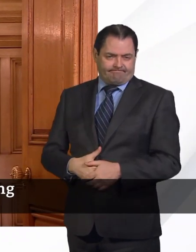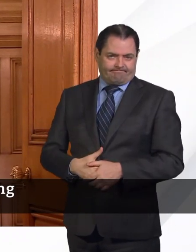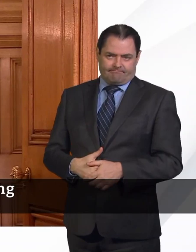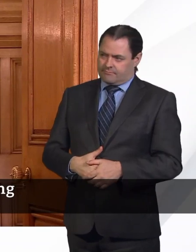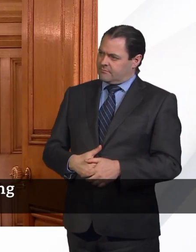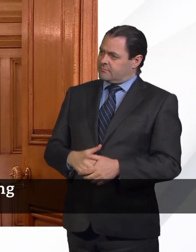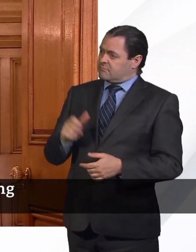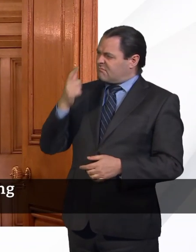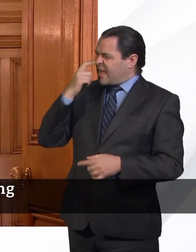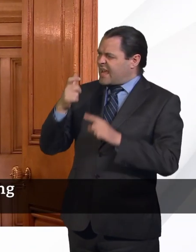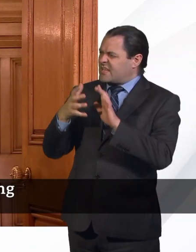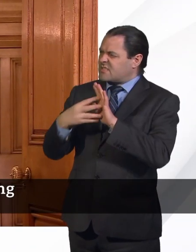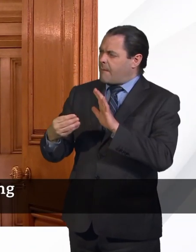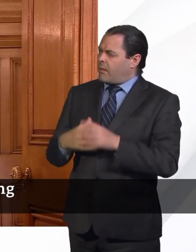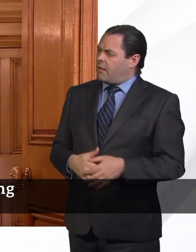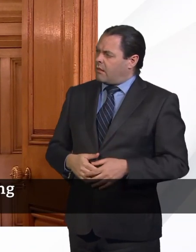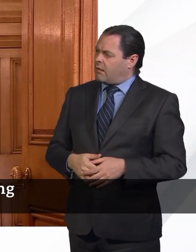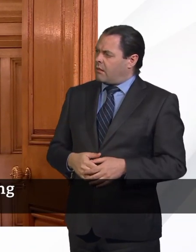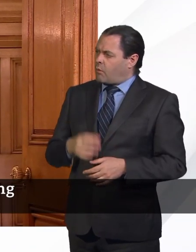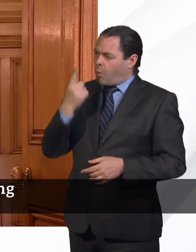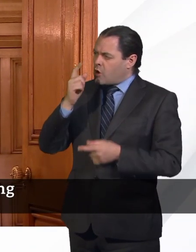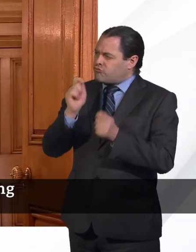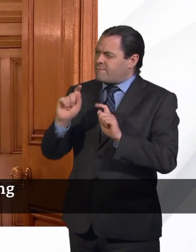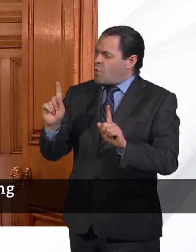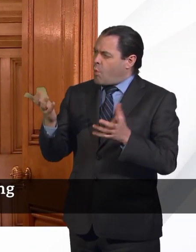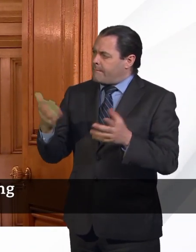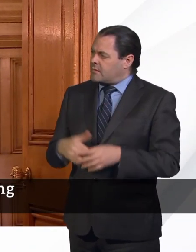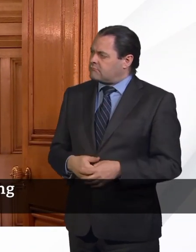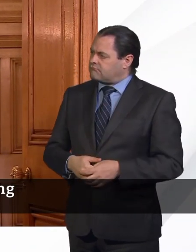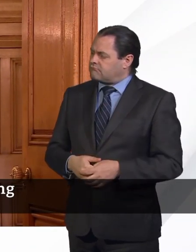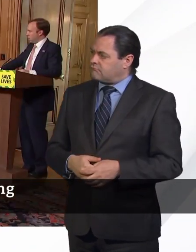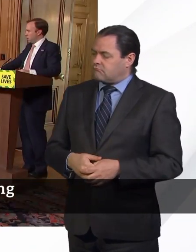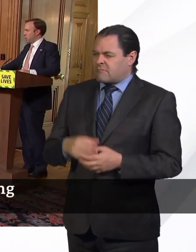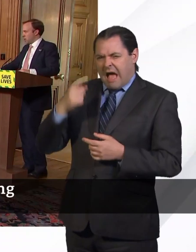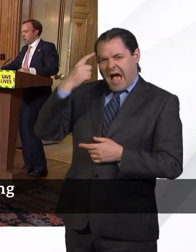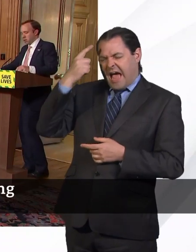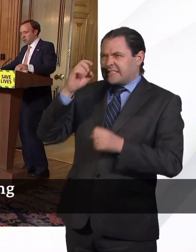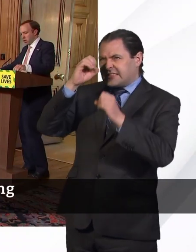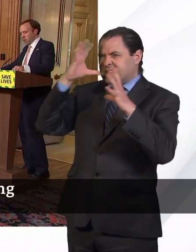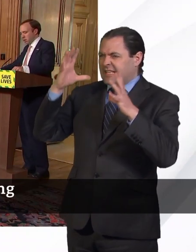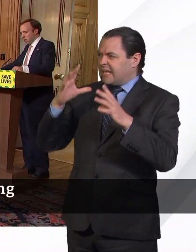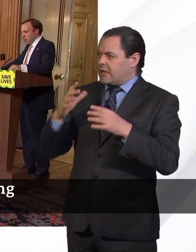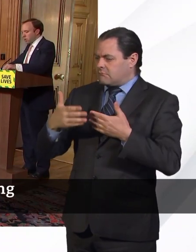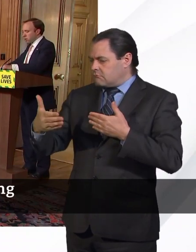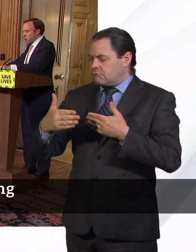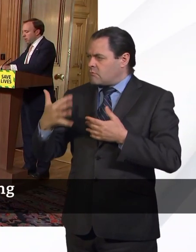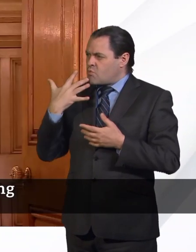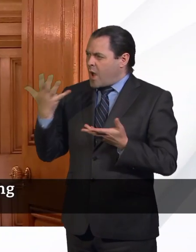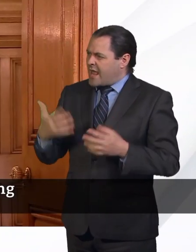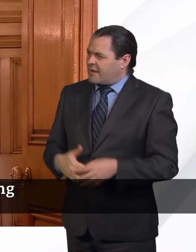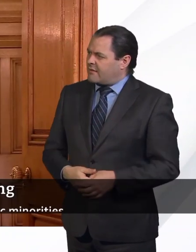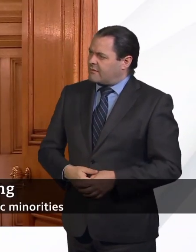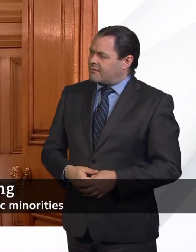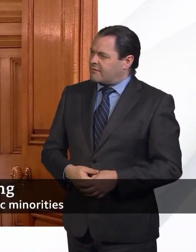Can you give me an example, please, of one of those reforms? Could you give us an idea of perhaps the timeframe? Well, the